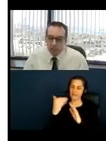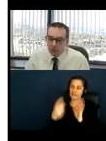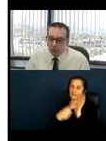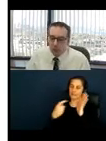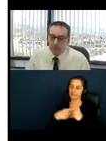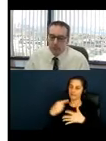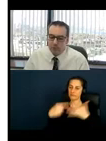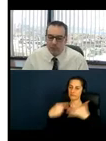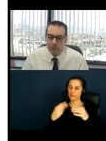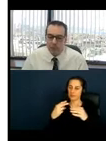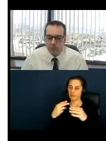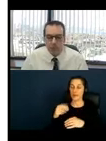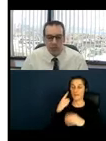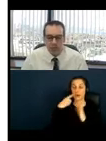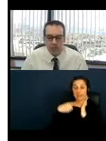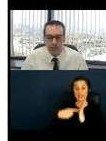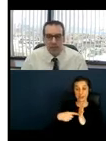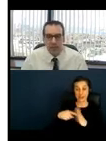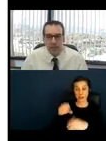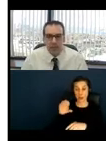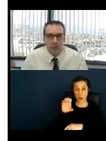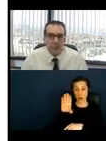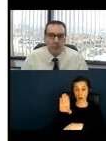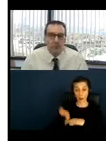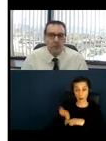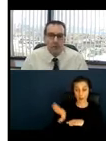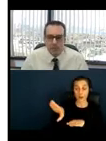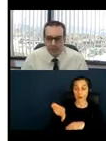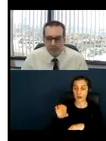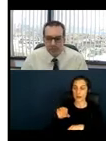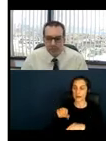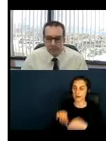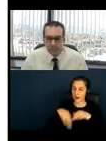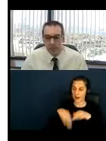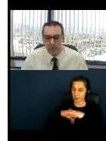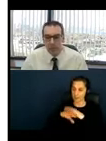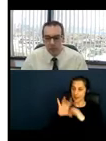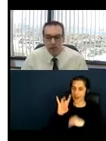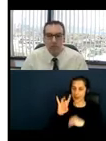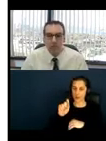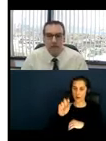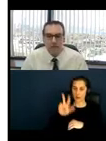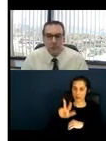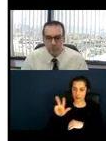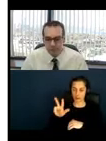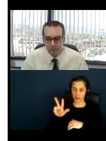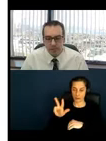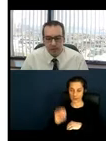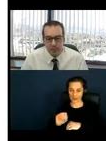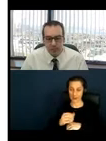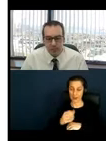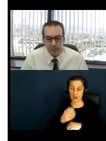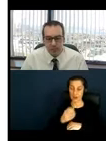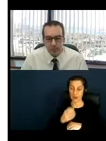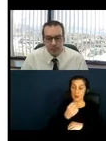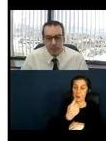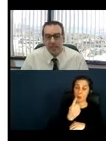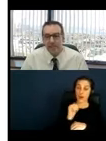example, a curb ramps running slope should not exceed 8.33% or rather one inch of rise and 12 inches of run.